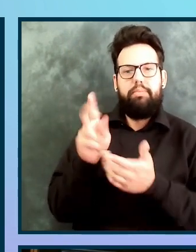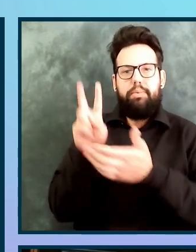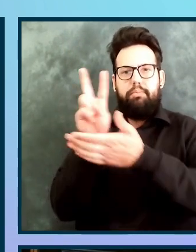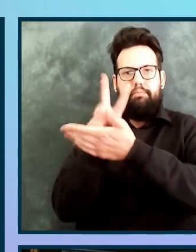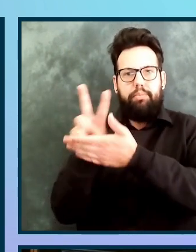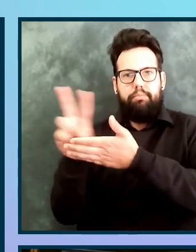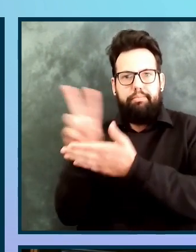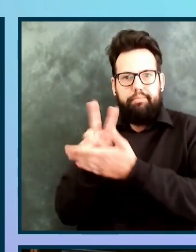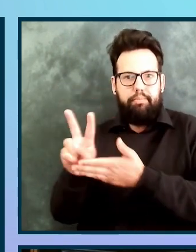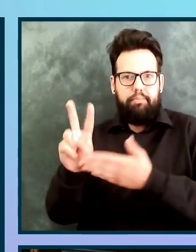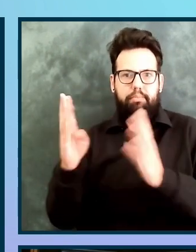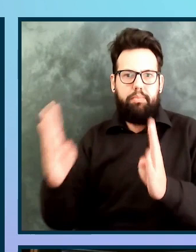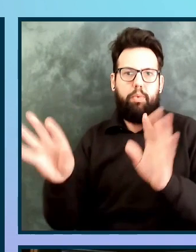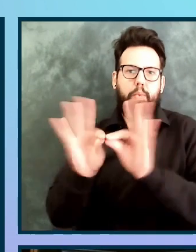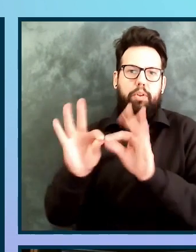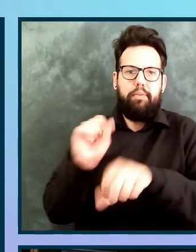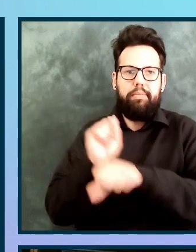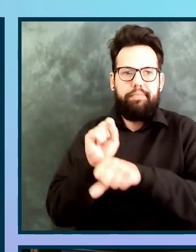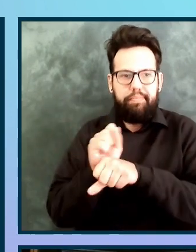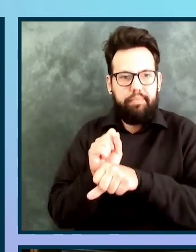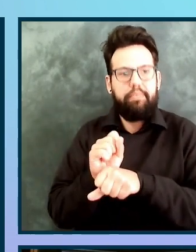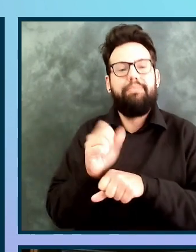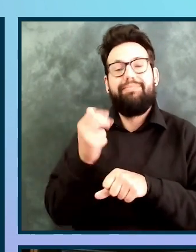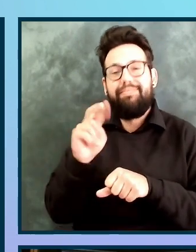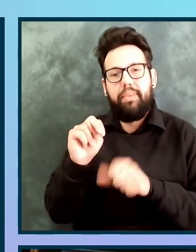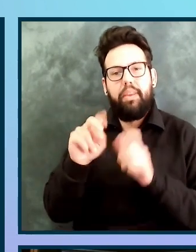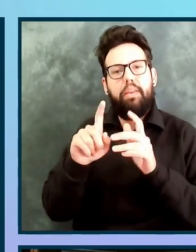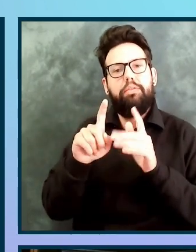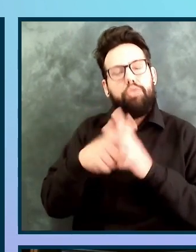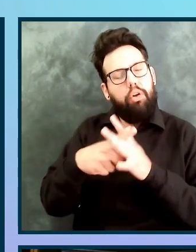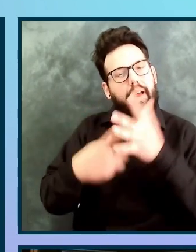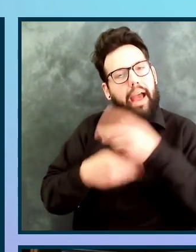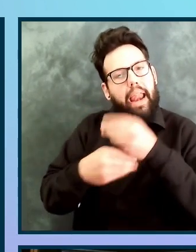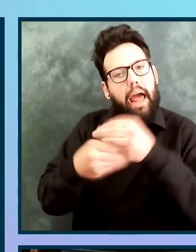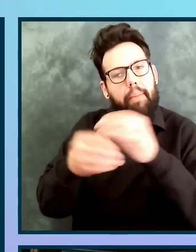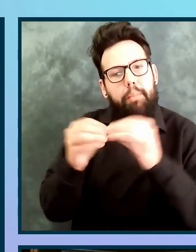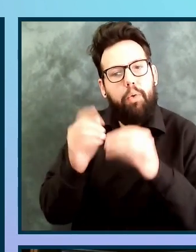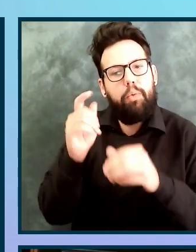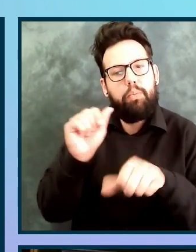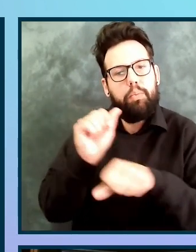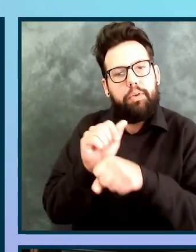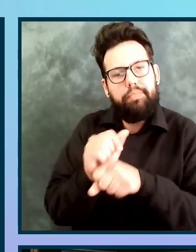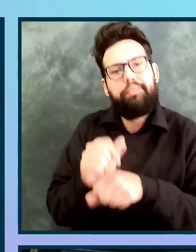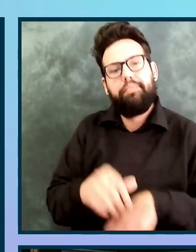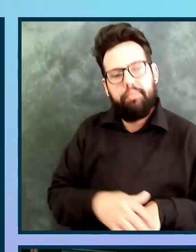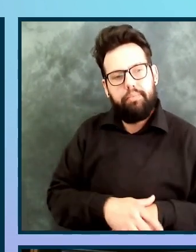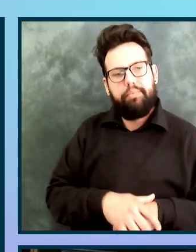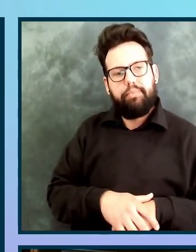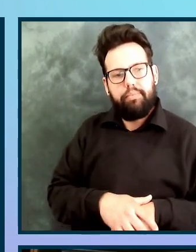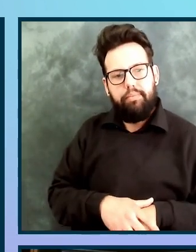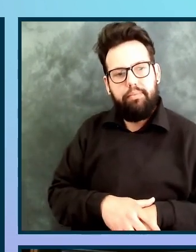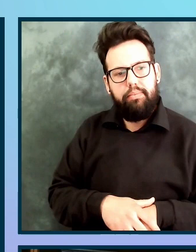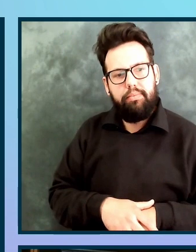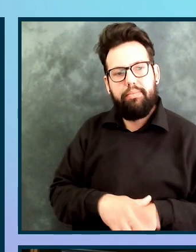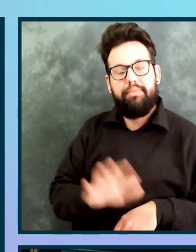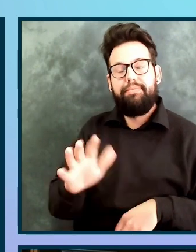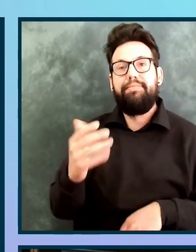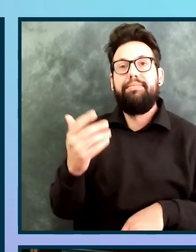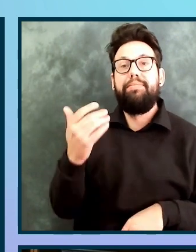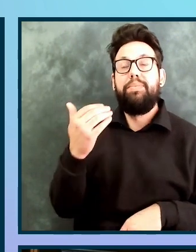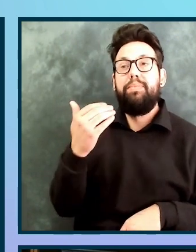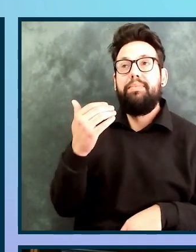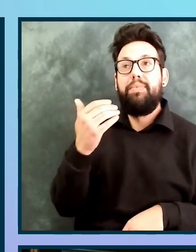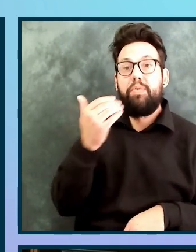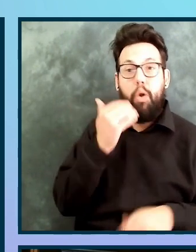expand to other accessibility requirements in the third sprint. Bridging the gap between knowing how and feeling good about it by putting